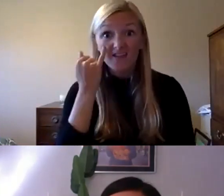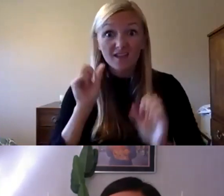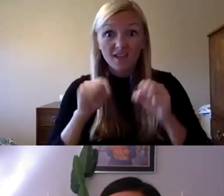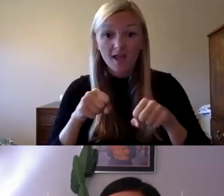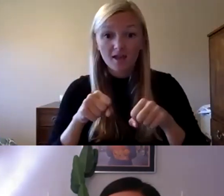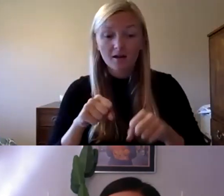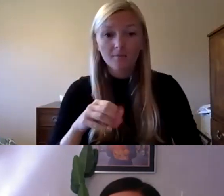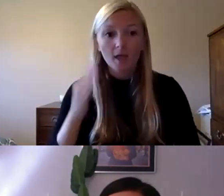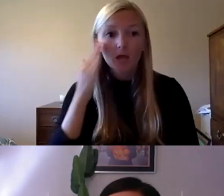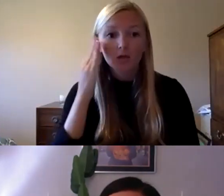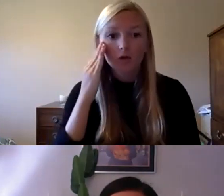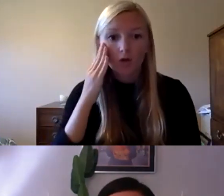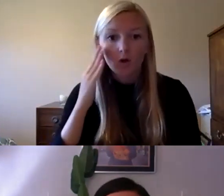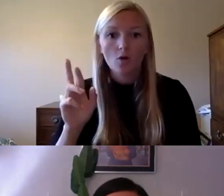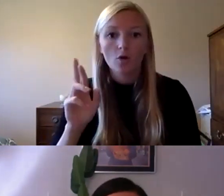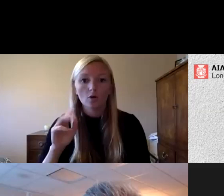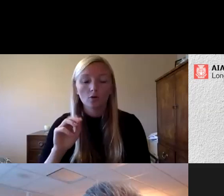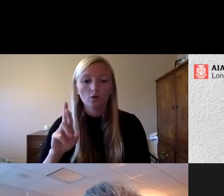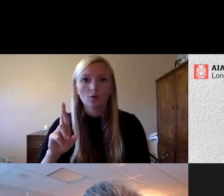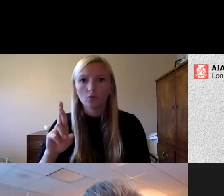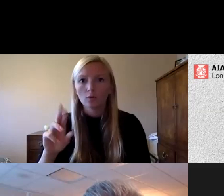roman you have a you have a question